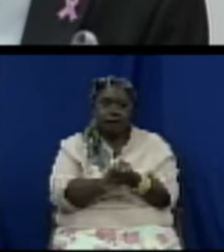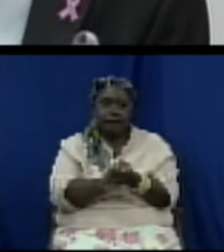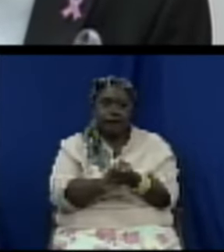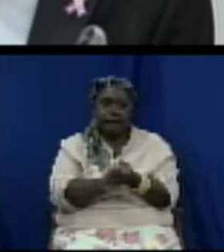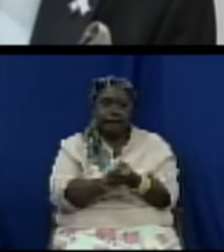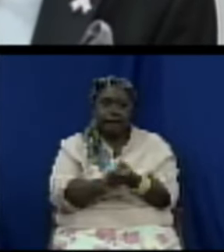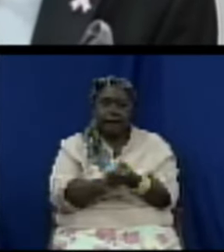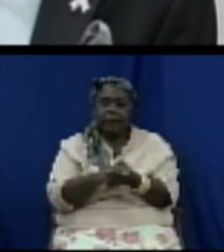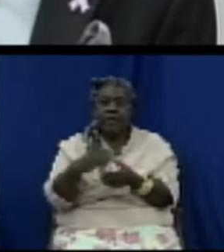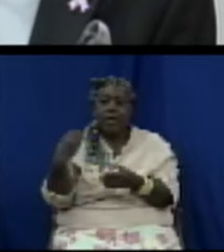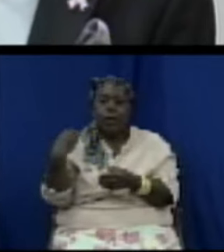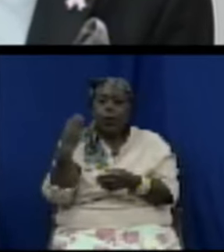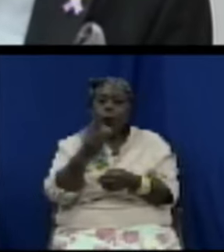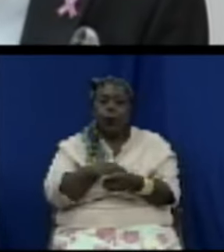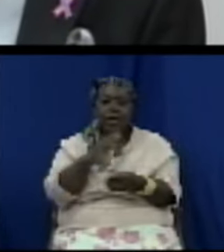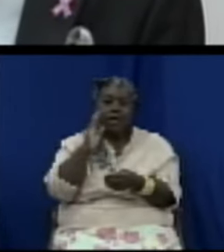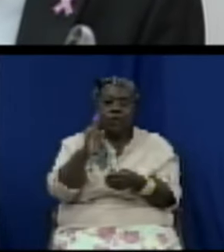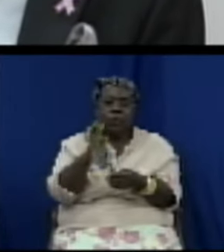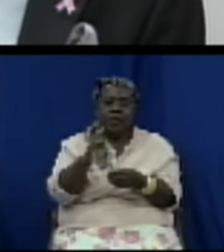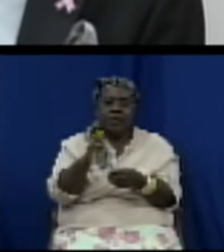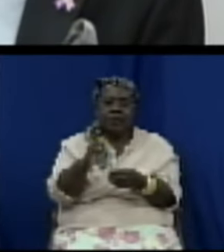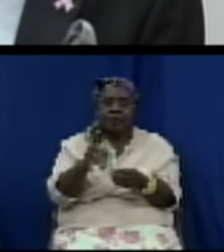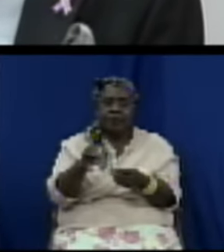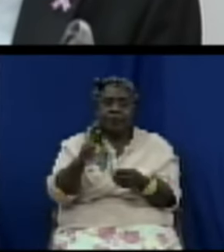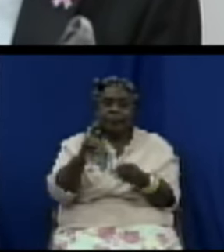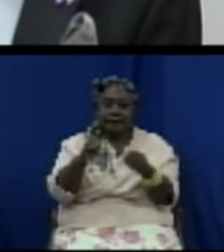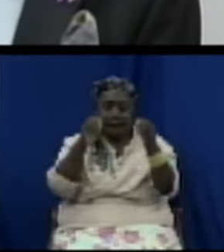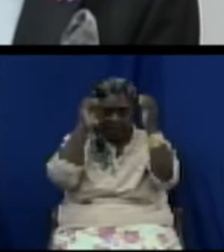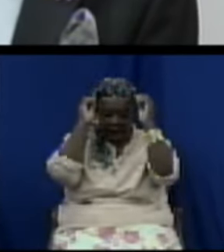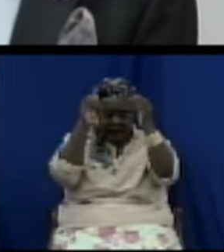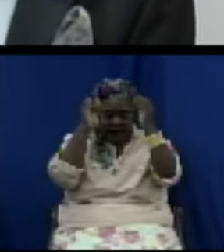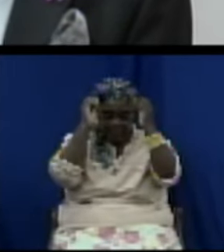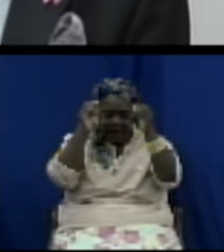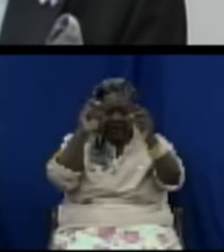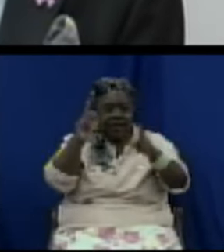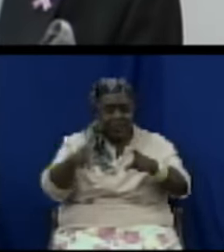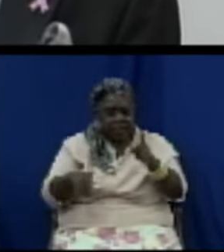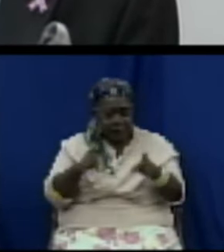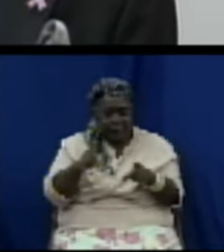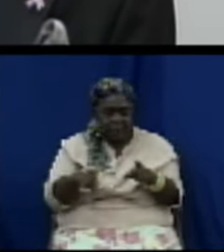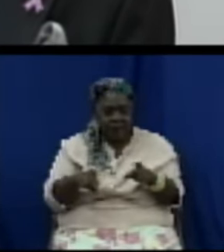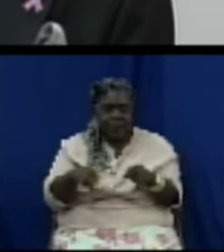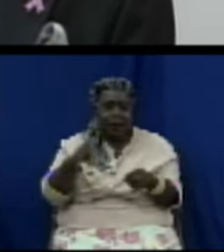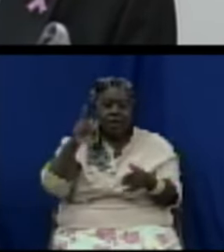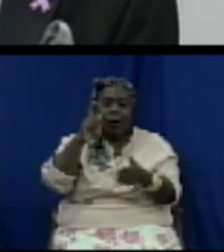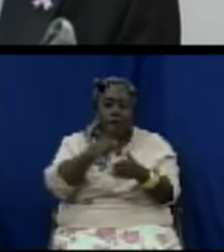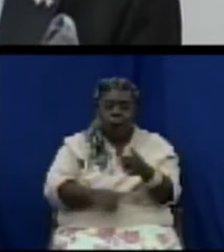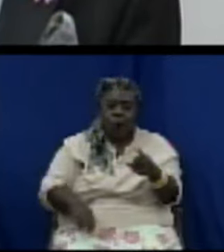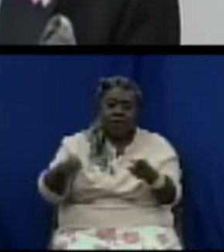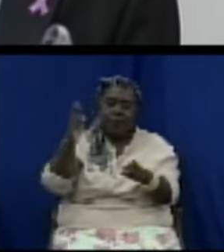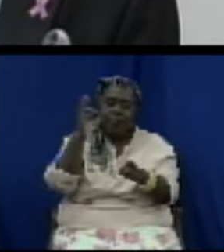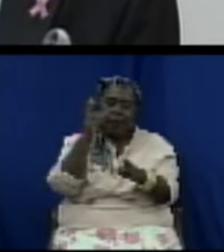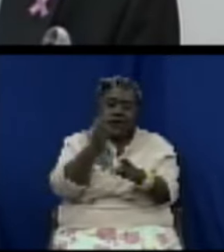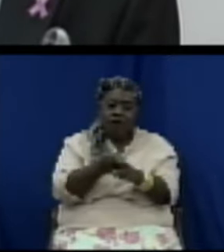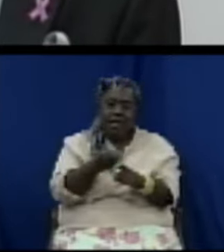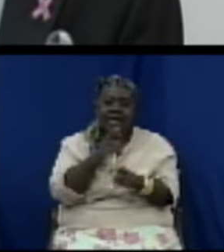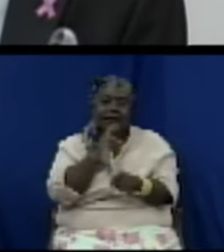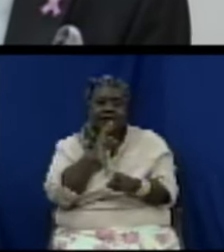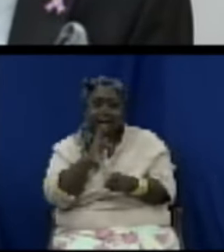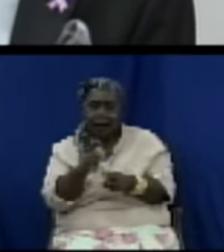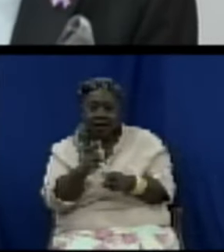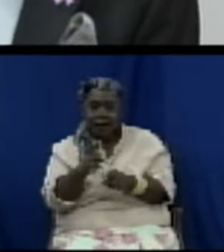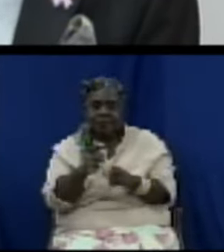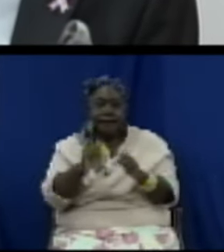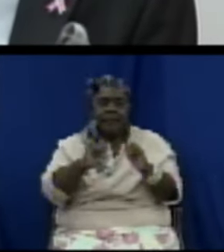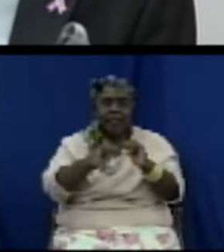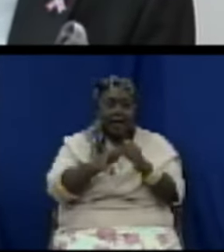educated informed and empowered to make more knowledgeable business decisions